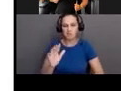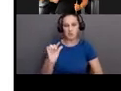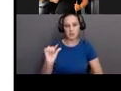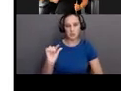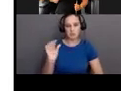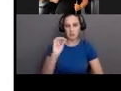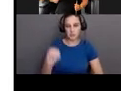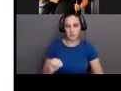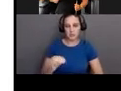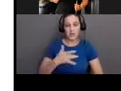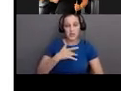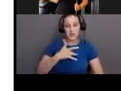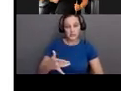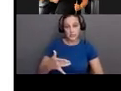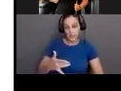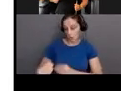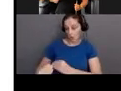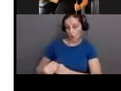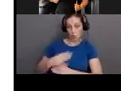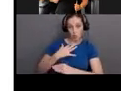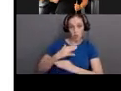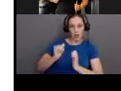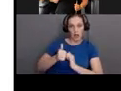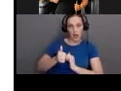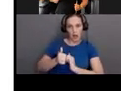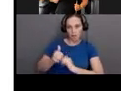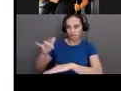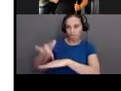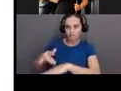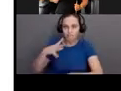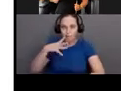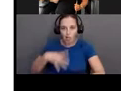probably you're going to have to have some close contact with somebody to get that.